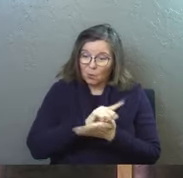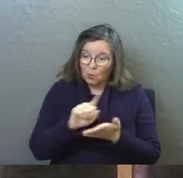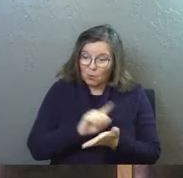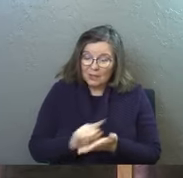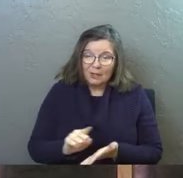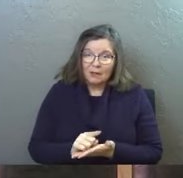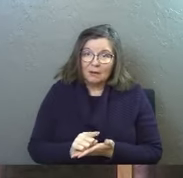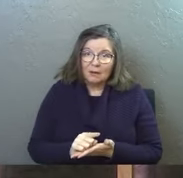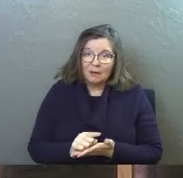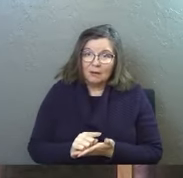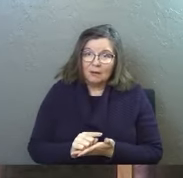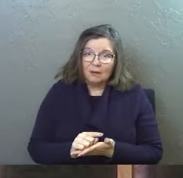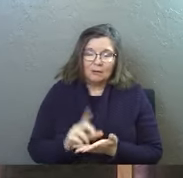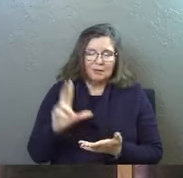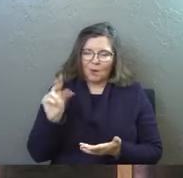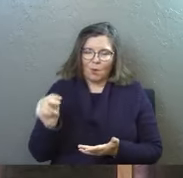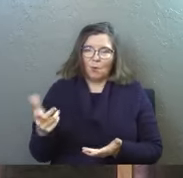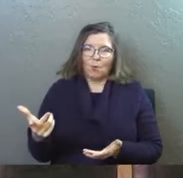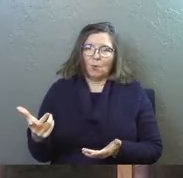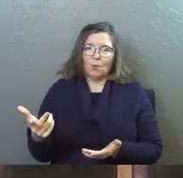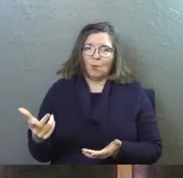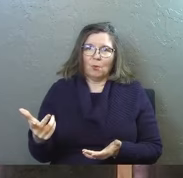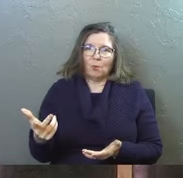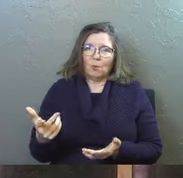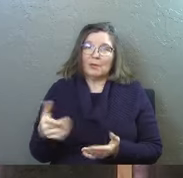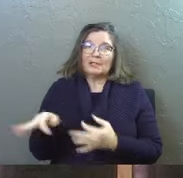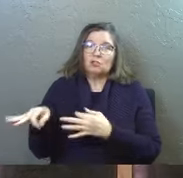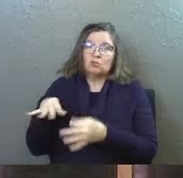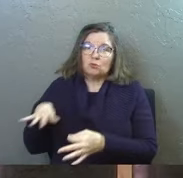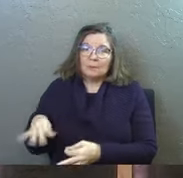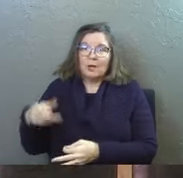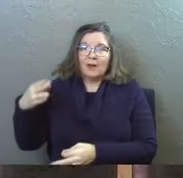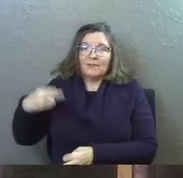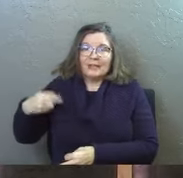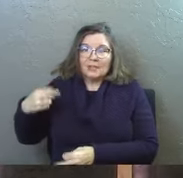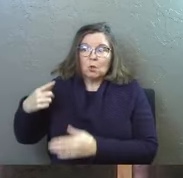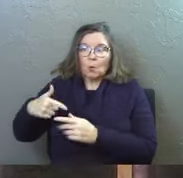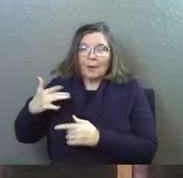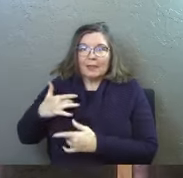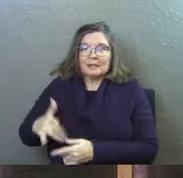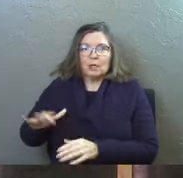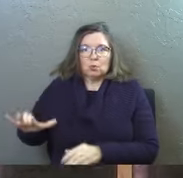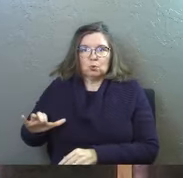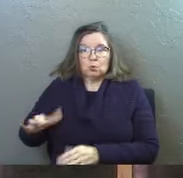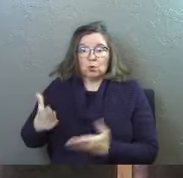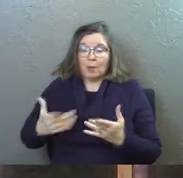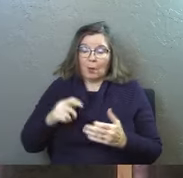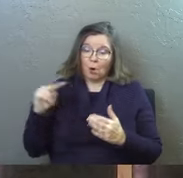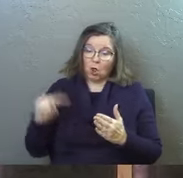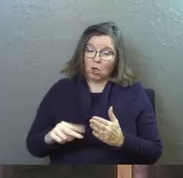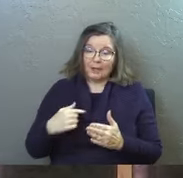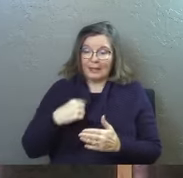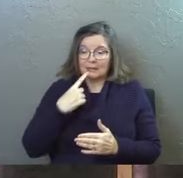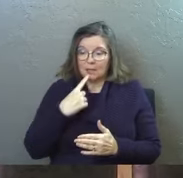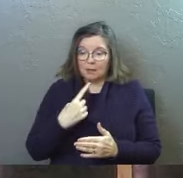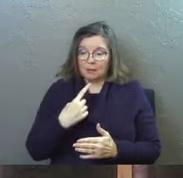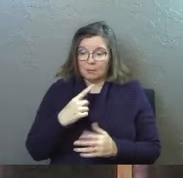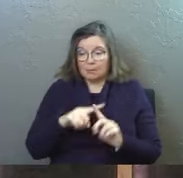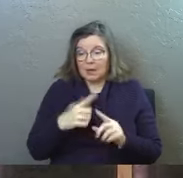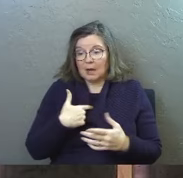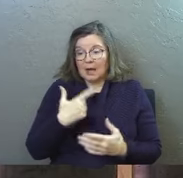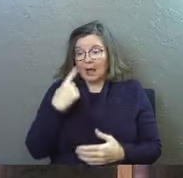communion every single week no it's not it's a description of the history of what they did you might want to look at that and say